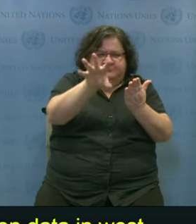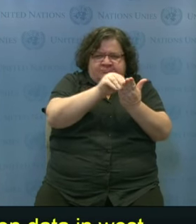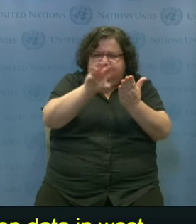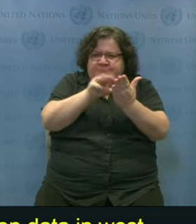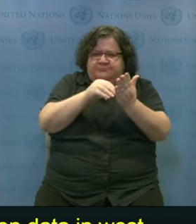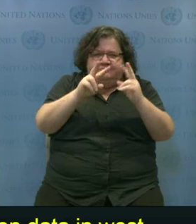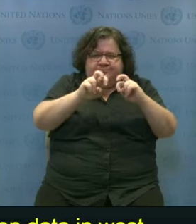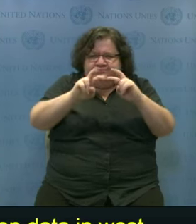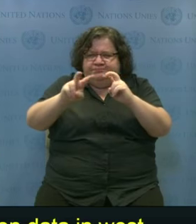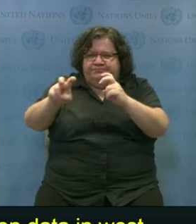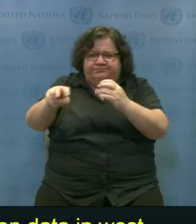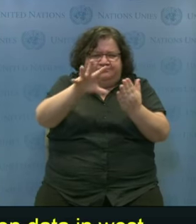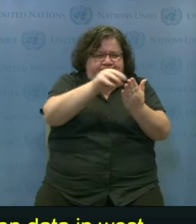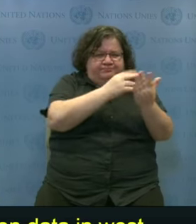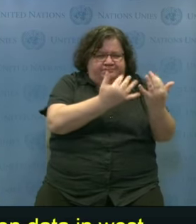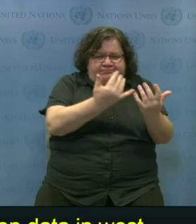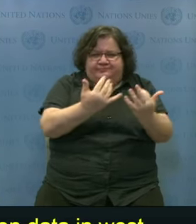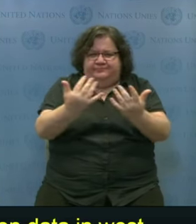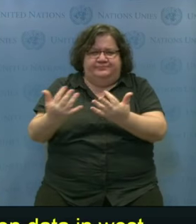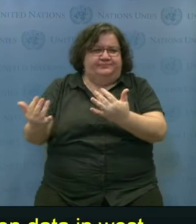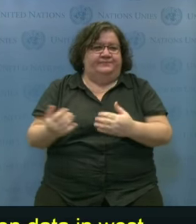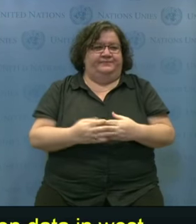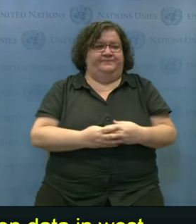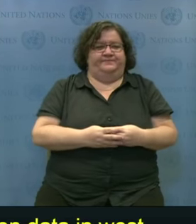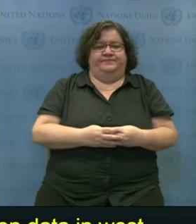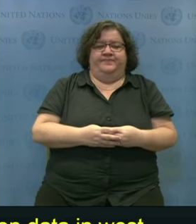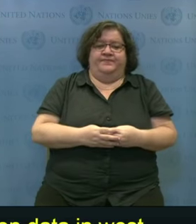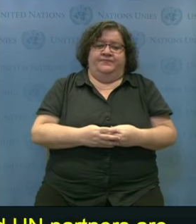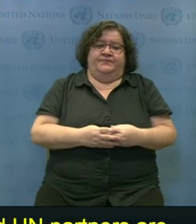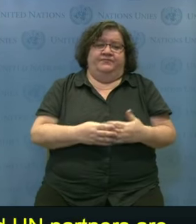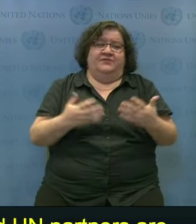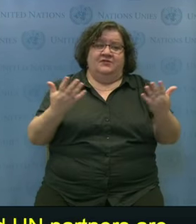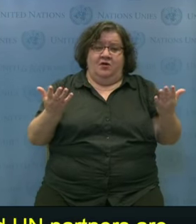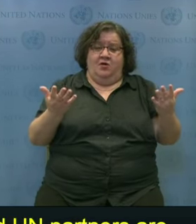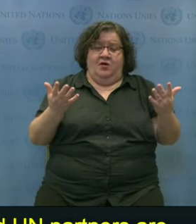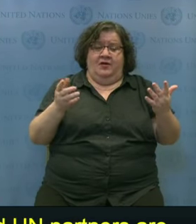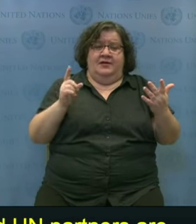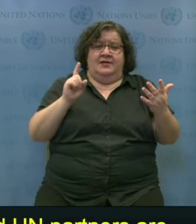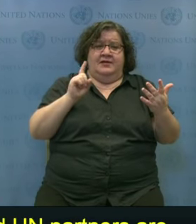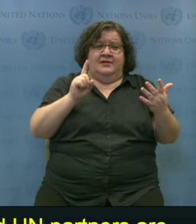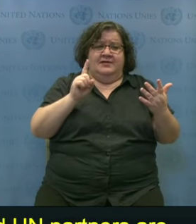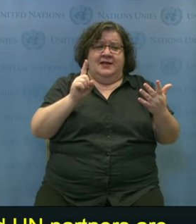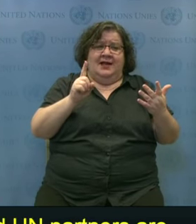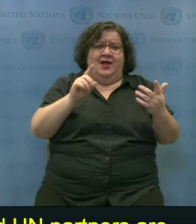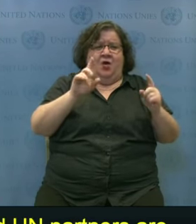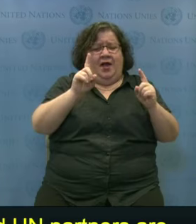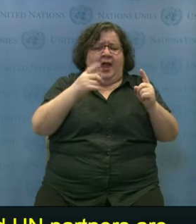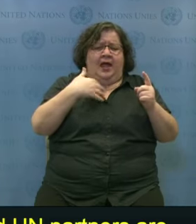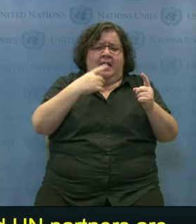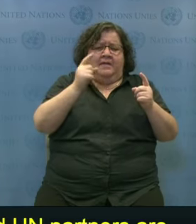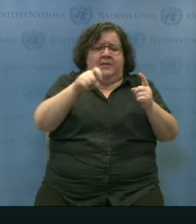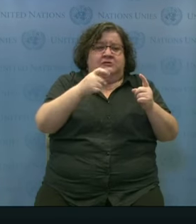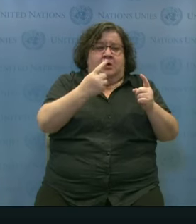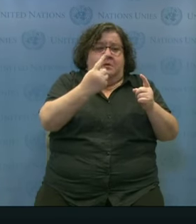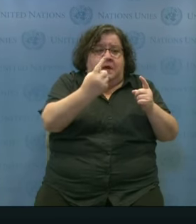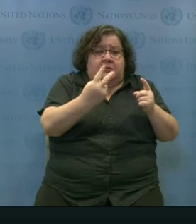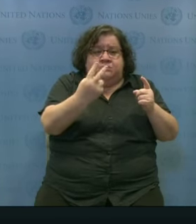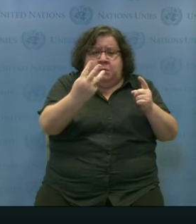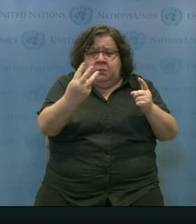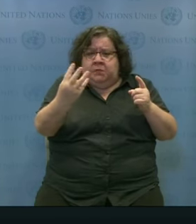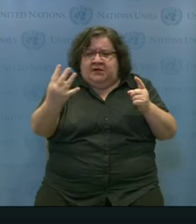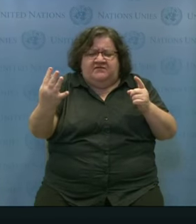And it is not only household survey data, we need to strengthen administrative data also, education management information systems and so on. We have